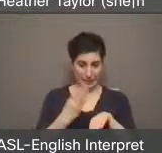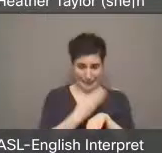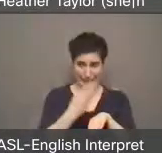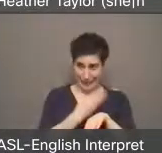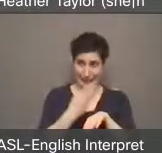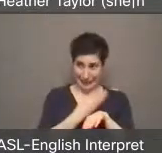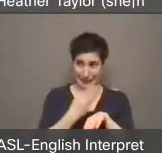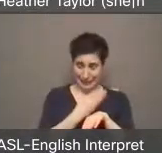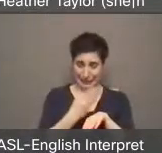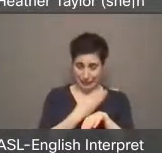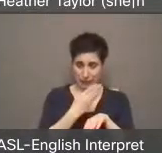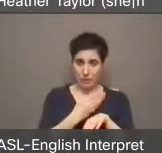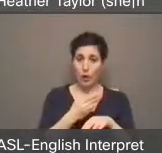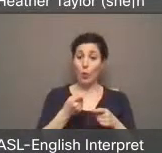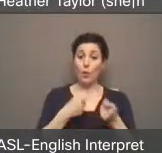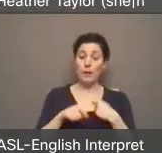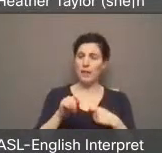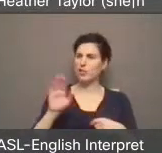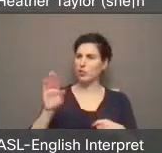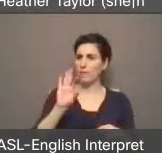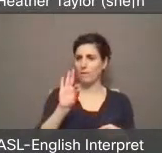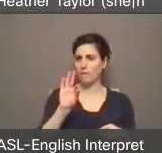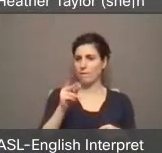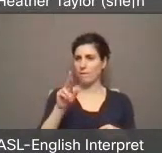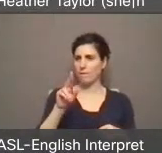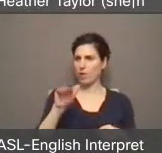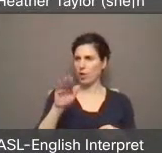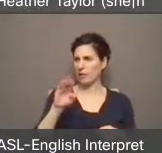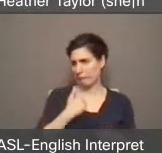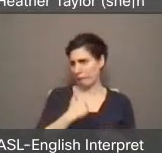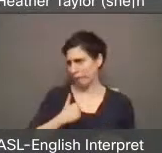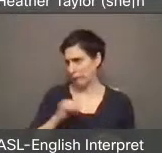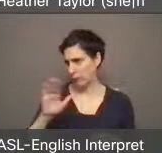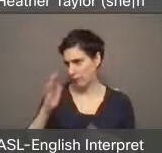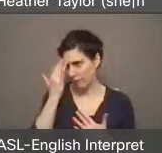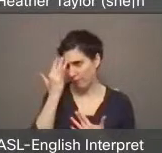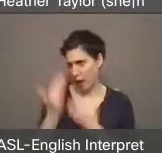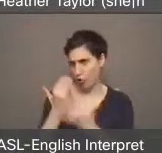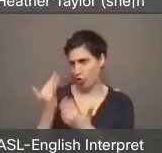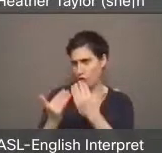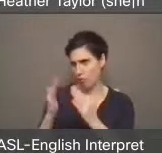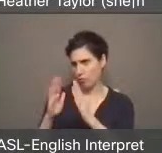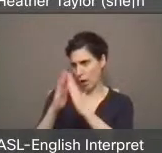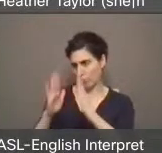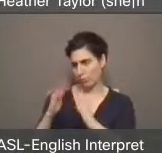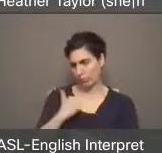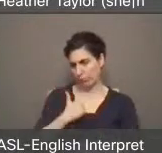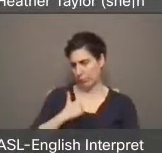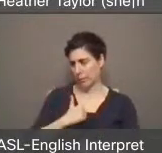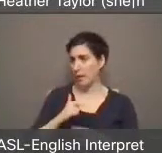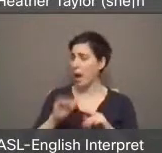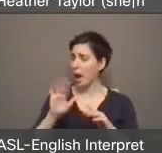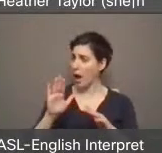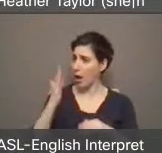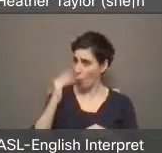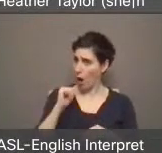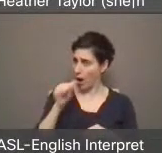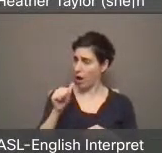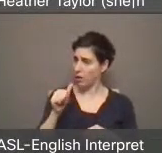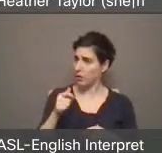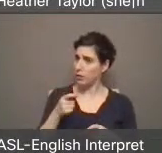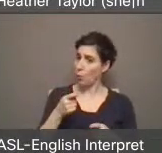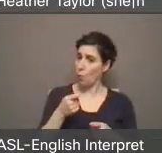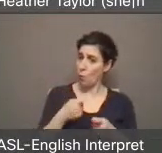you have to replace your furnace? I'm sorry to hear you had fire. If it's just not more cost effective to get